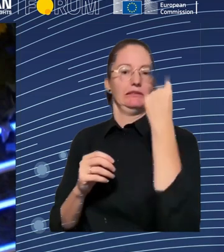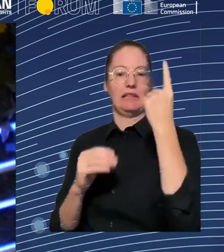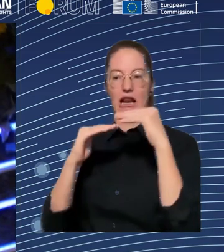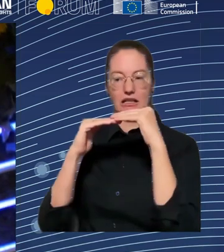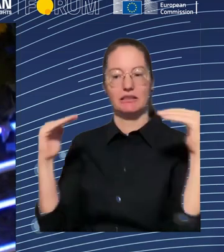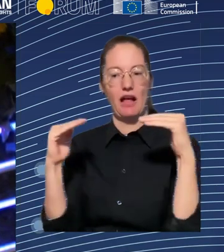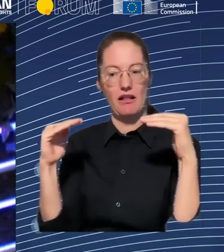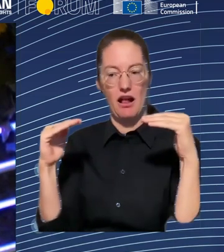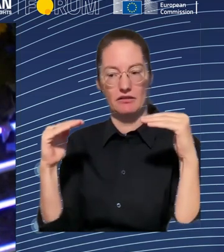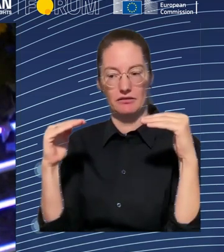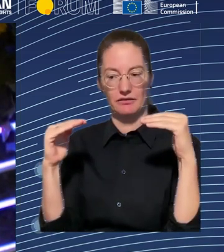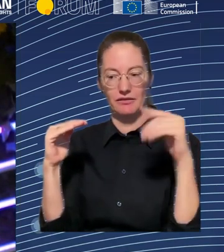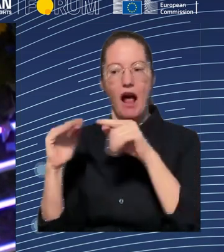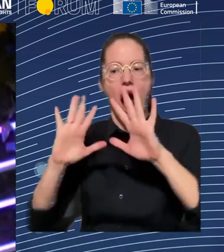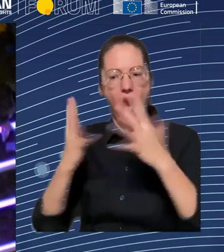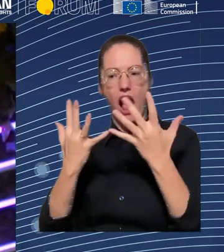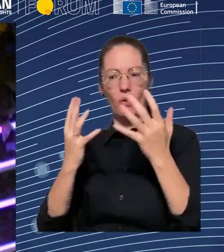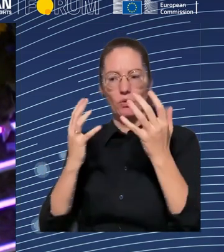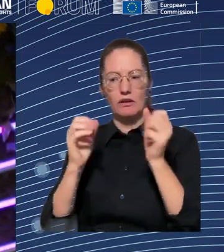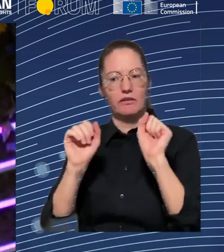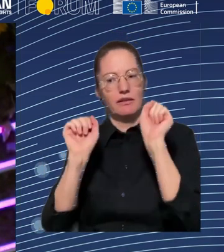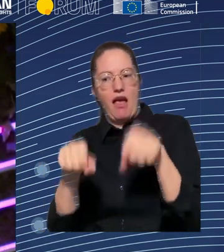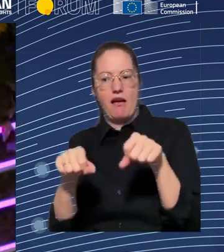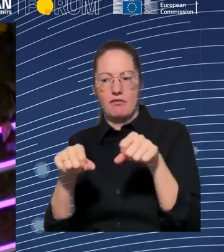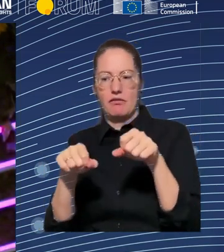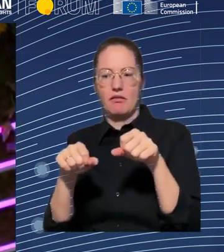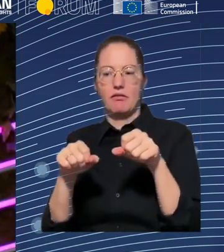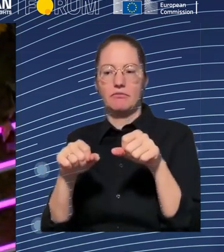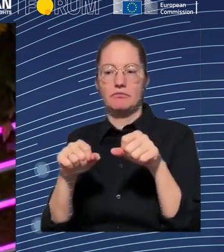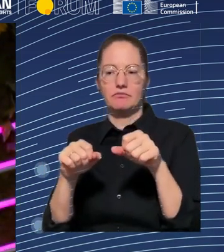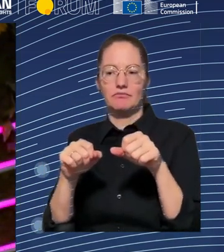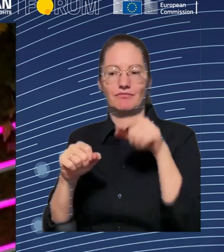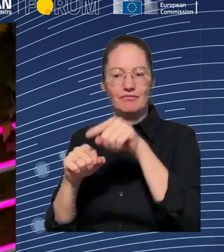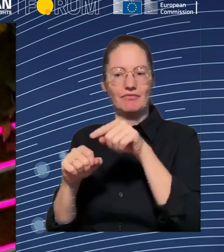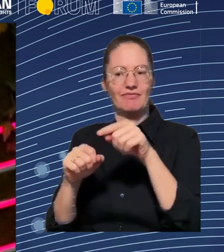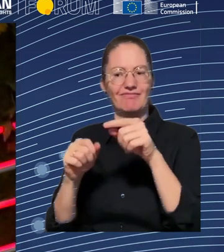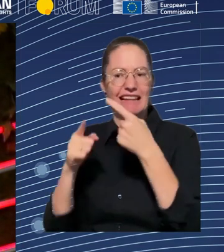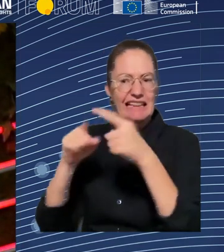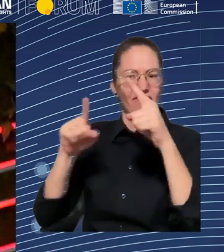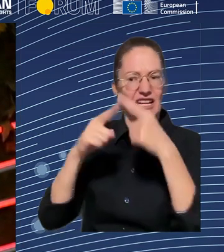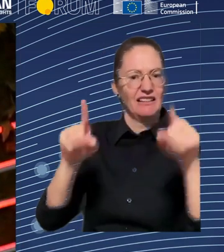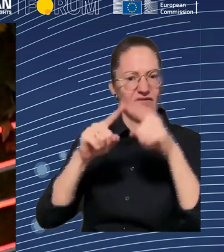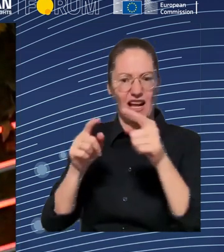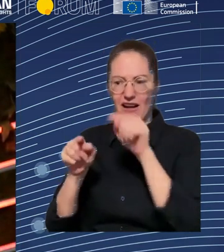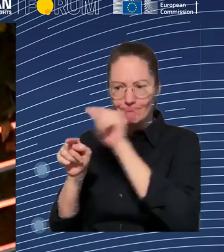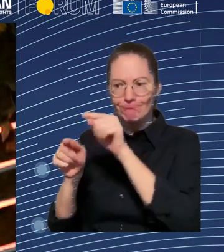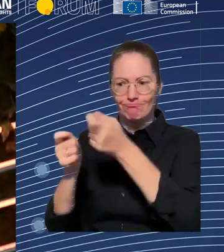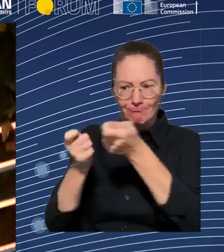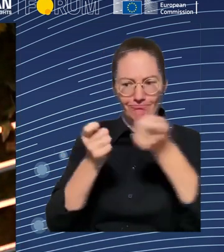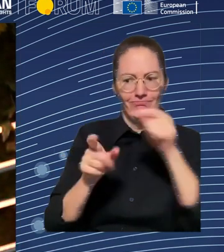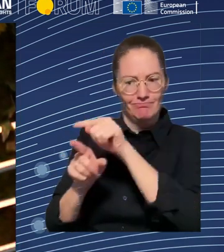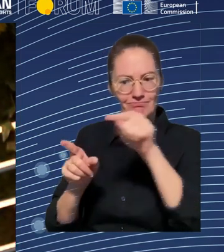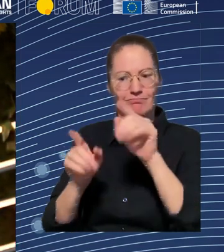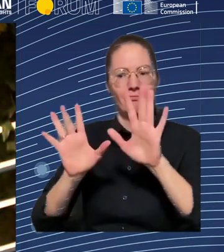to the benefit of those workers? I think one of things that we see emerging is like these large